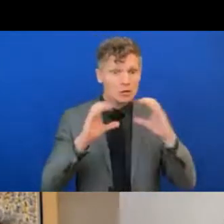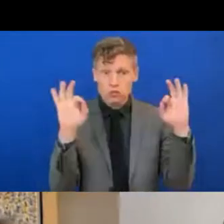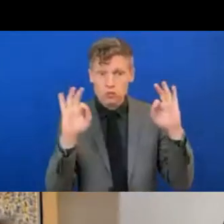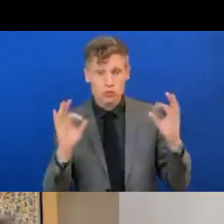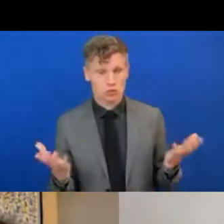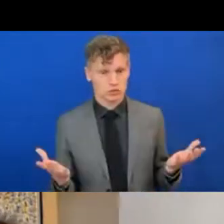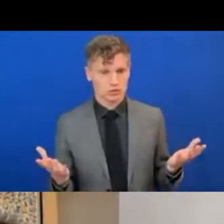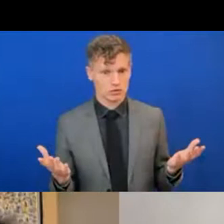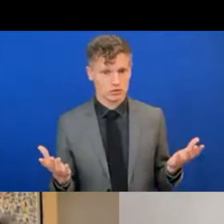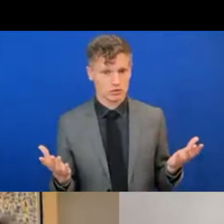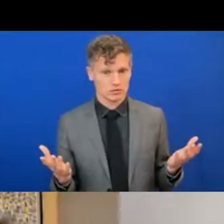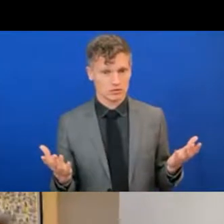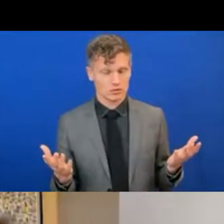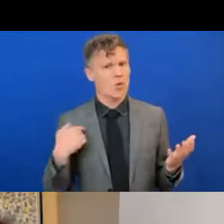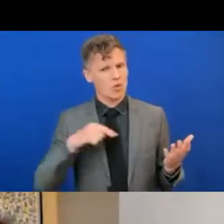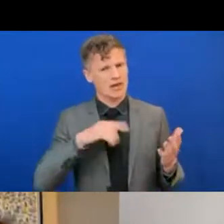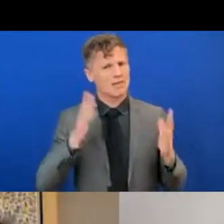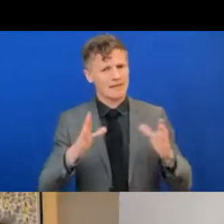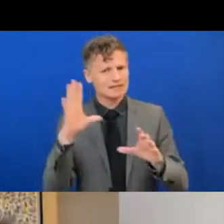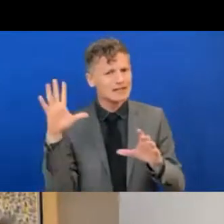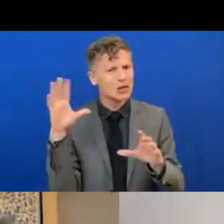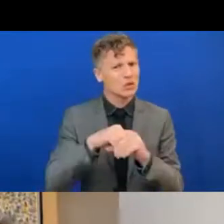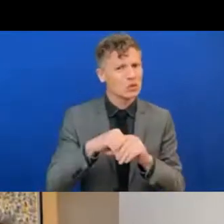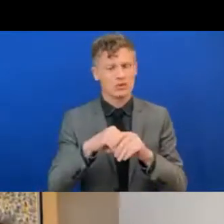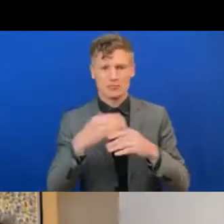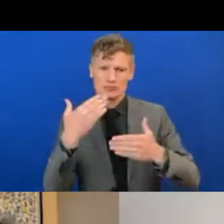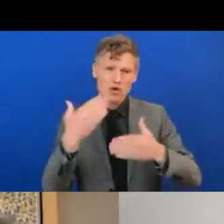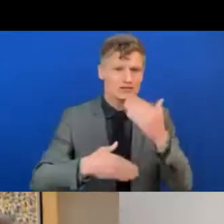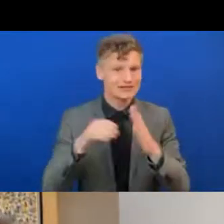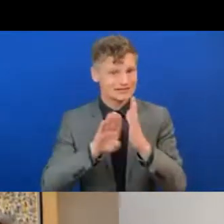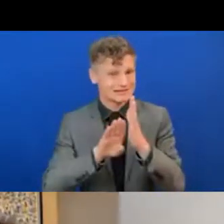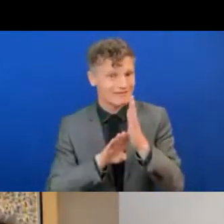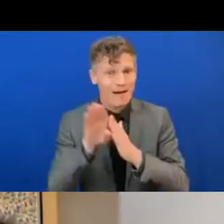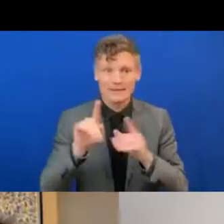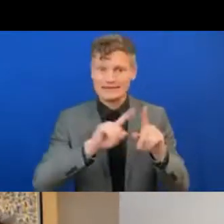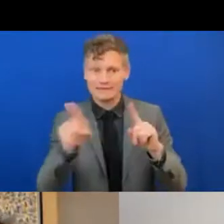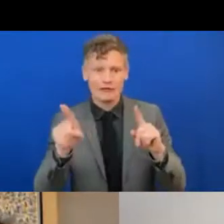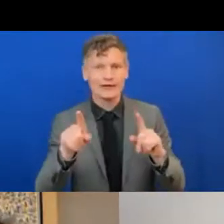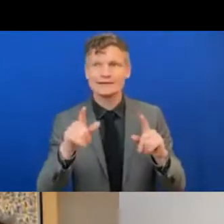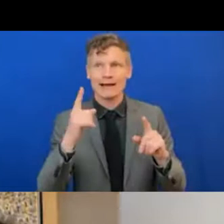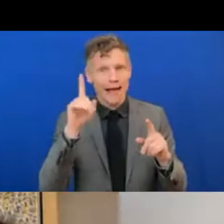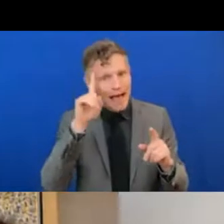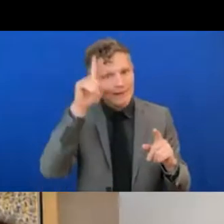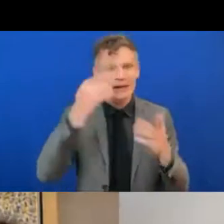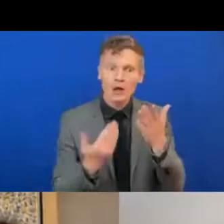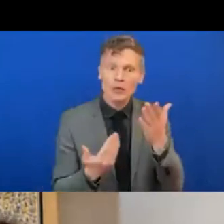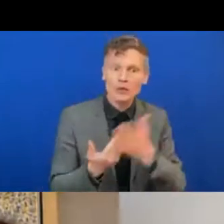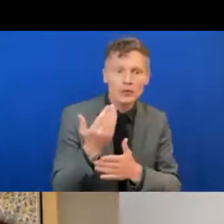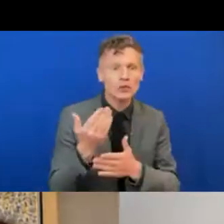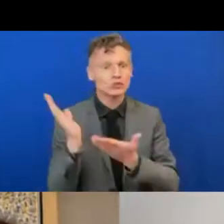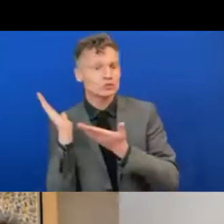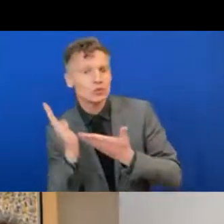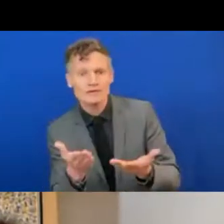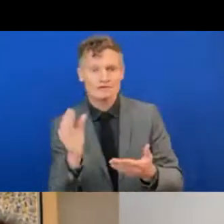We need to include in the process of developing products and services older adults in order to achieve key